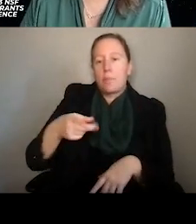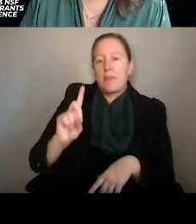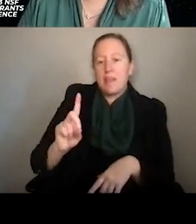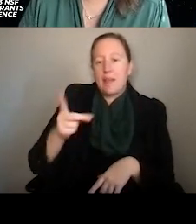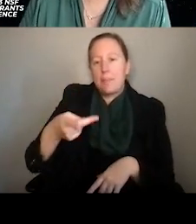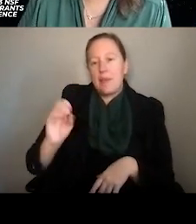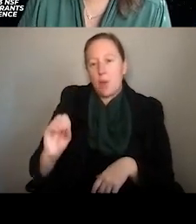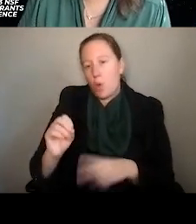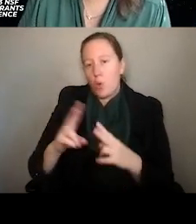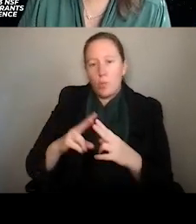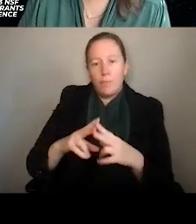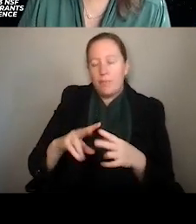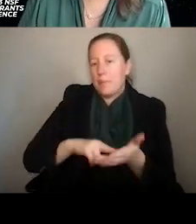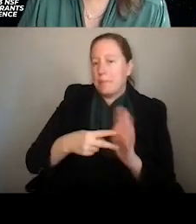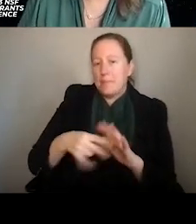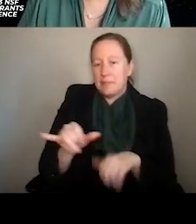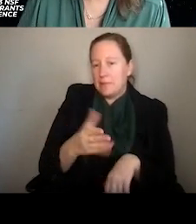PO, they all mean the same thing.